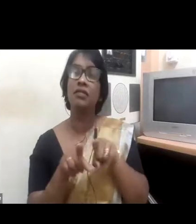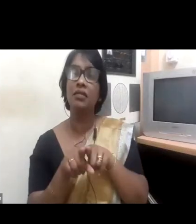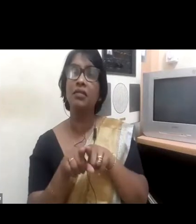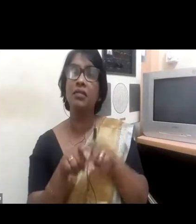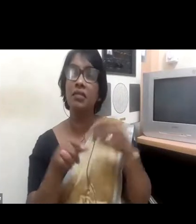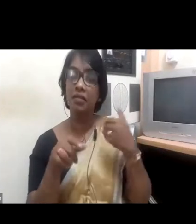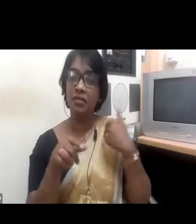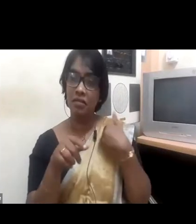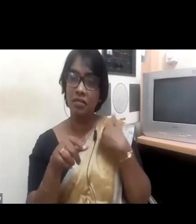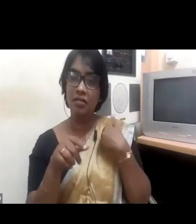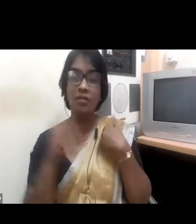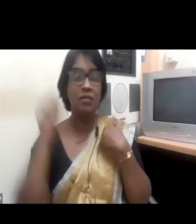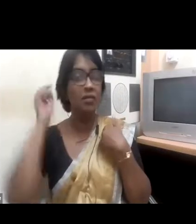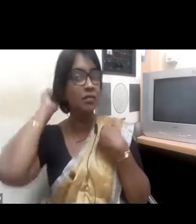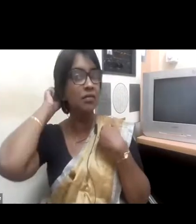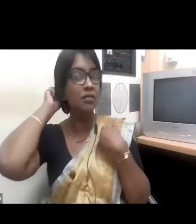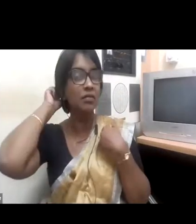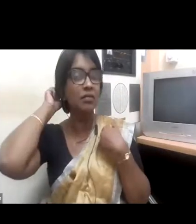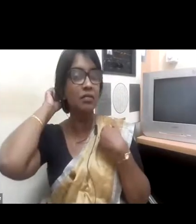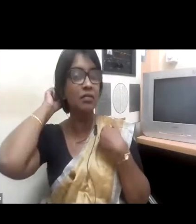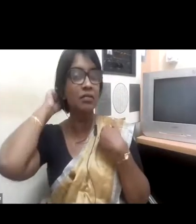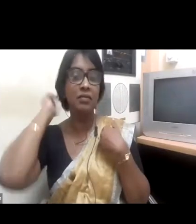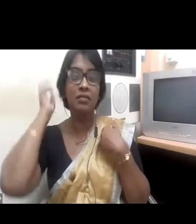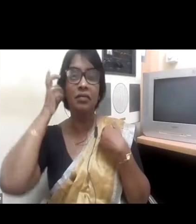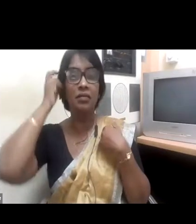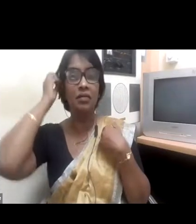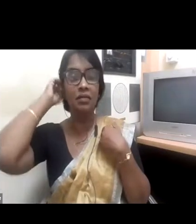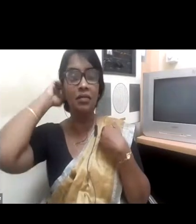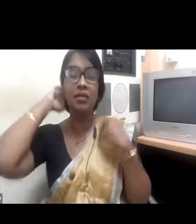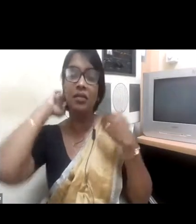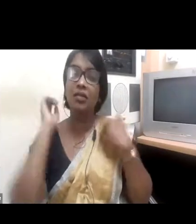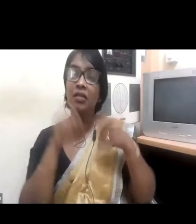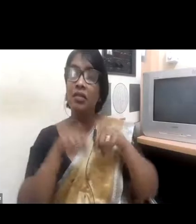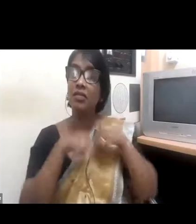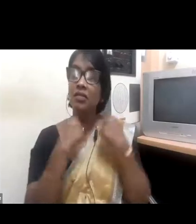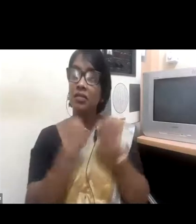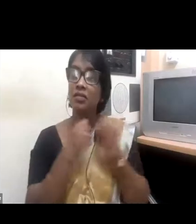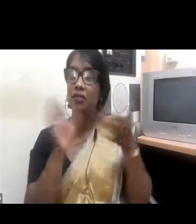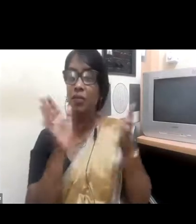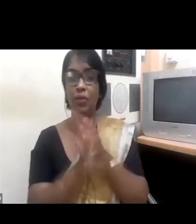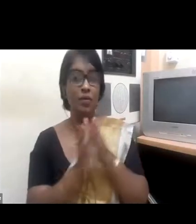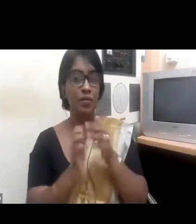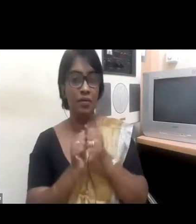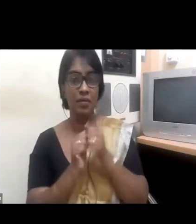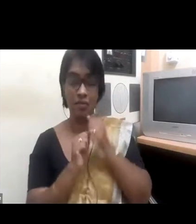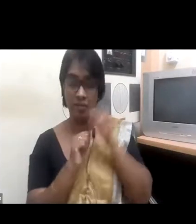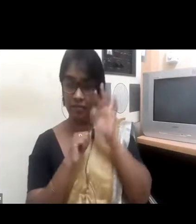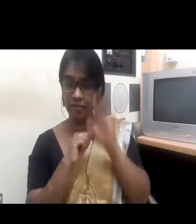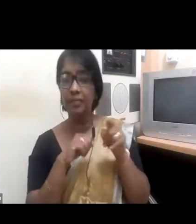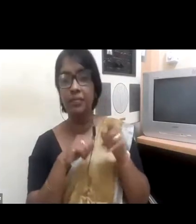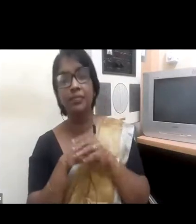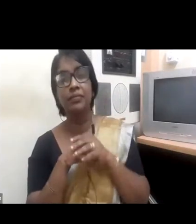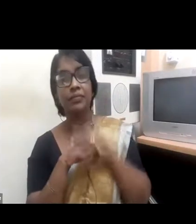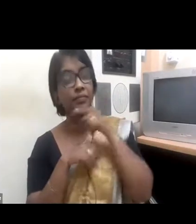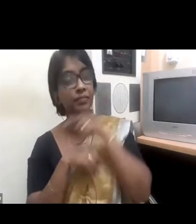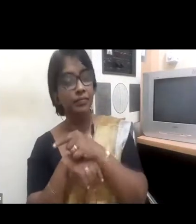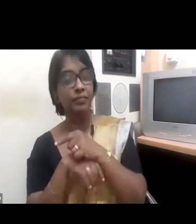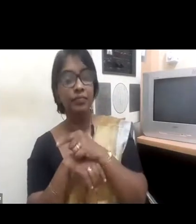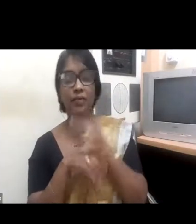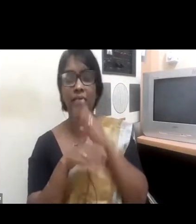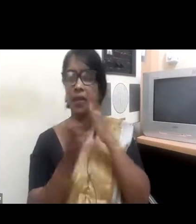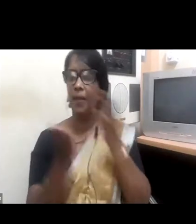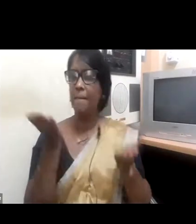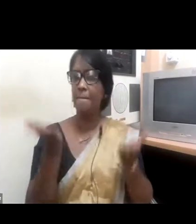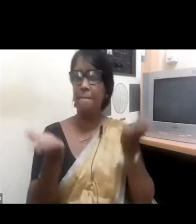he treated both of us equally, so there was no gender imbalance in the family to begin